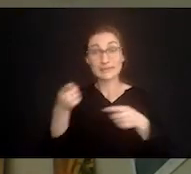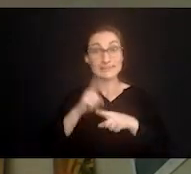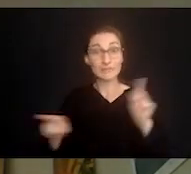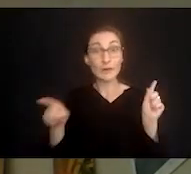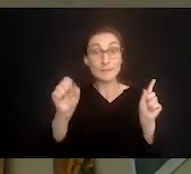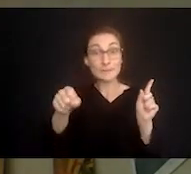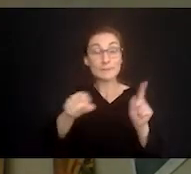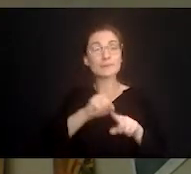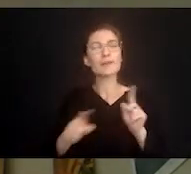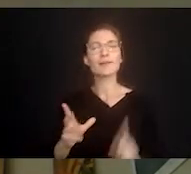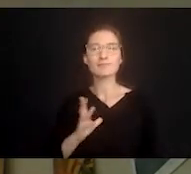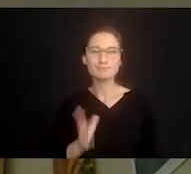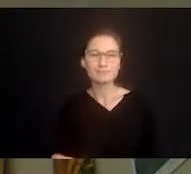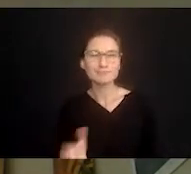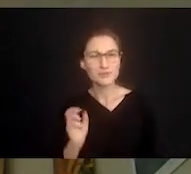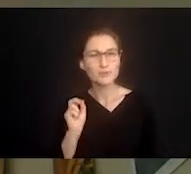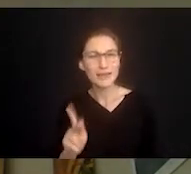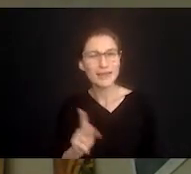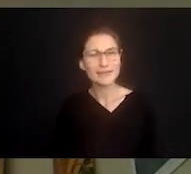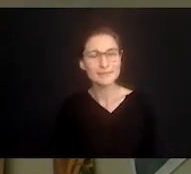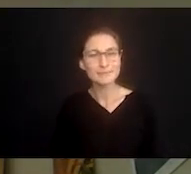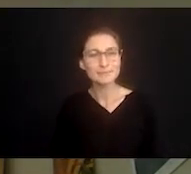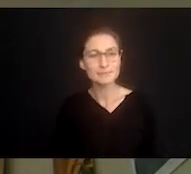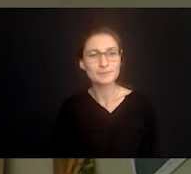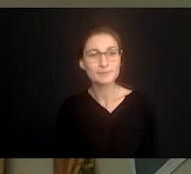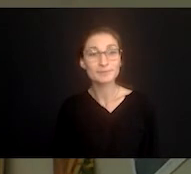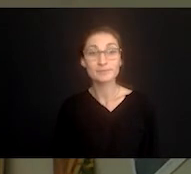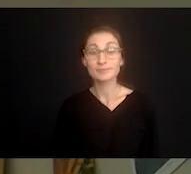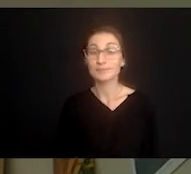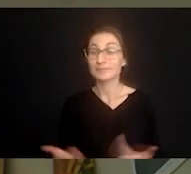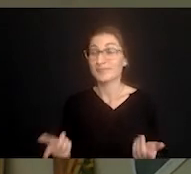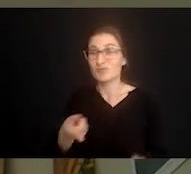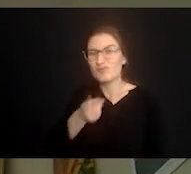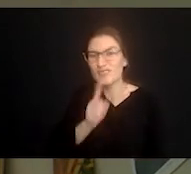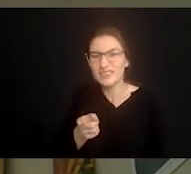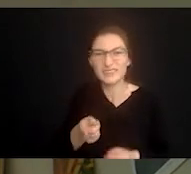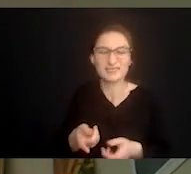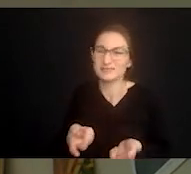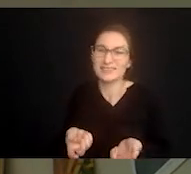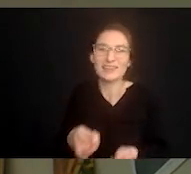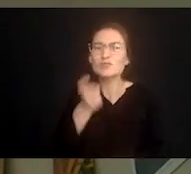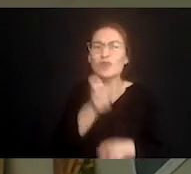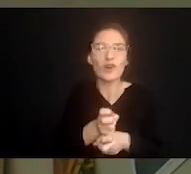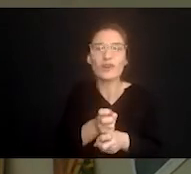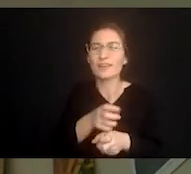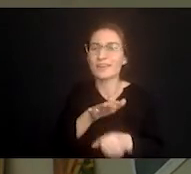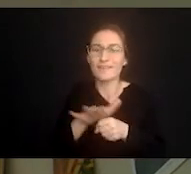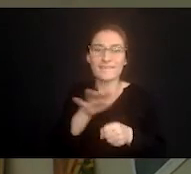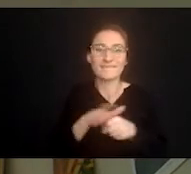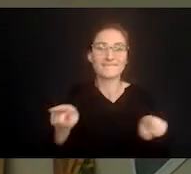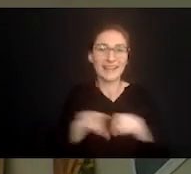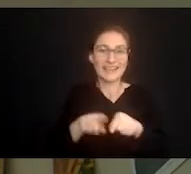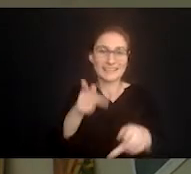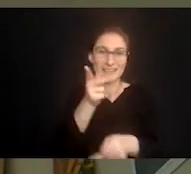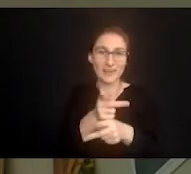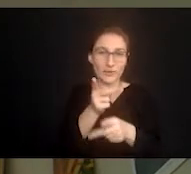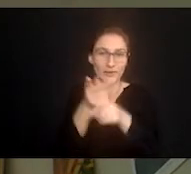and that's okay you know it's tough is it enough as a caregiver when we compare ourselves